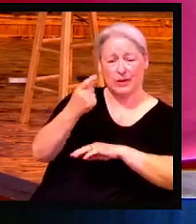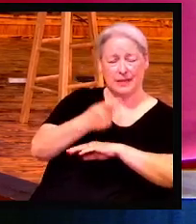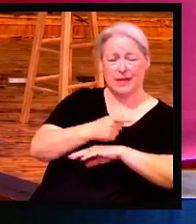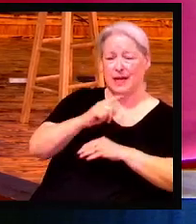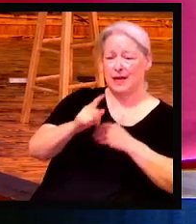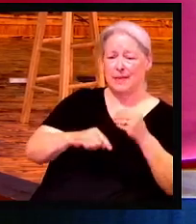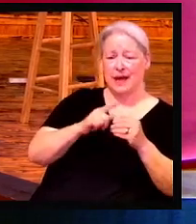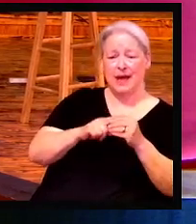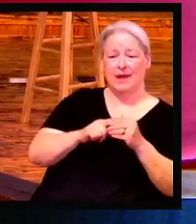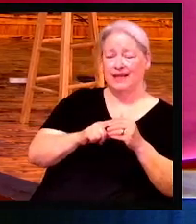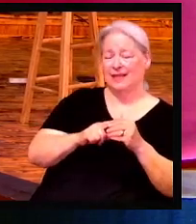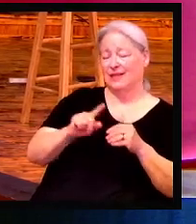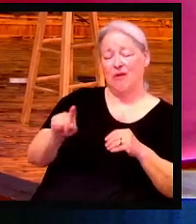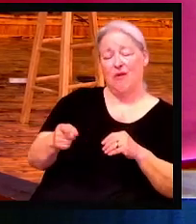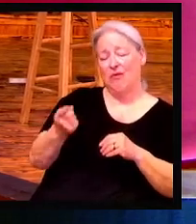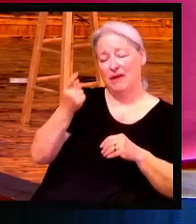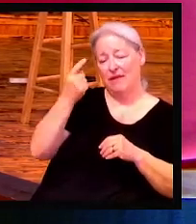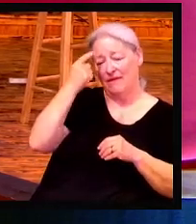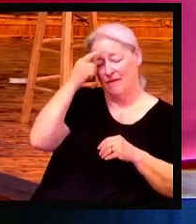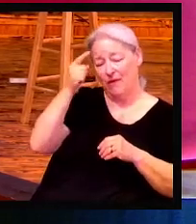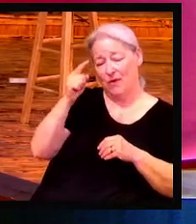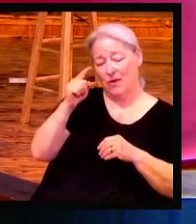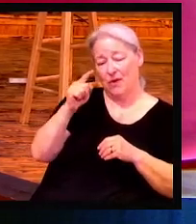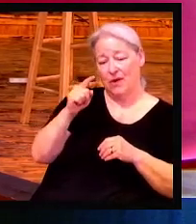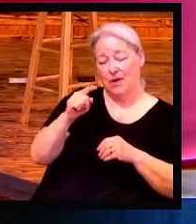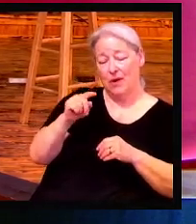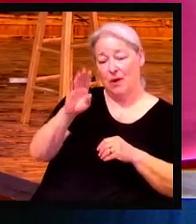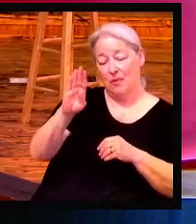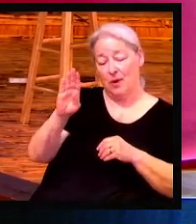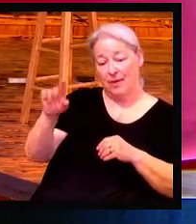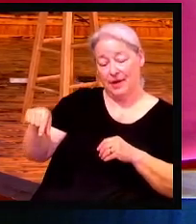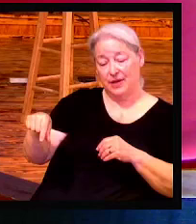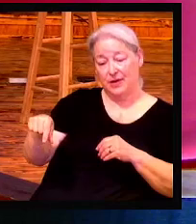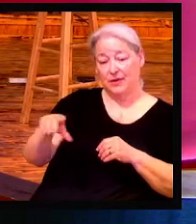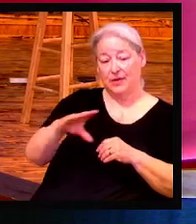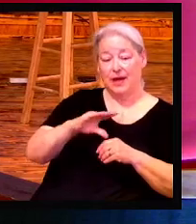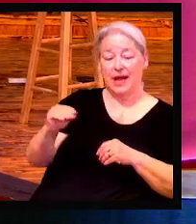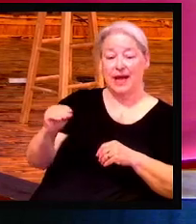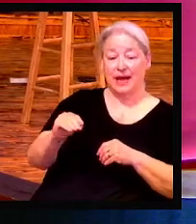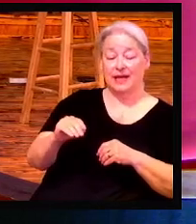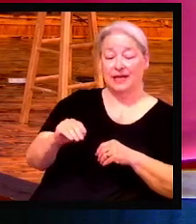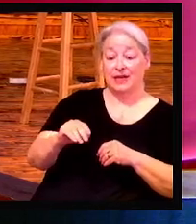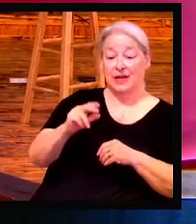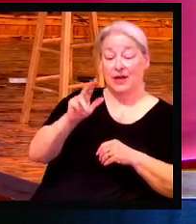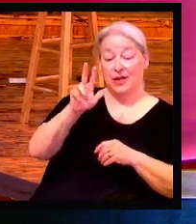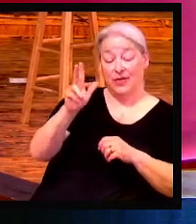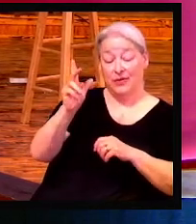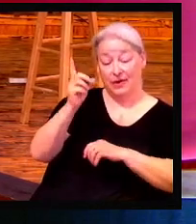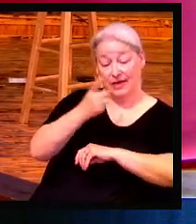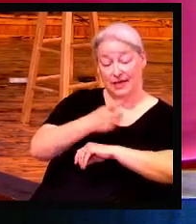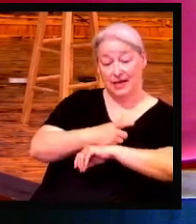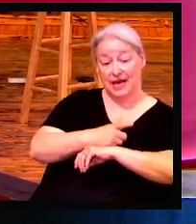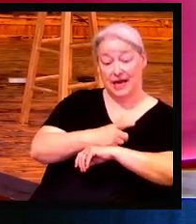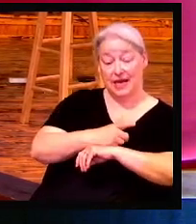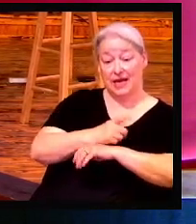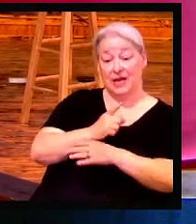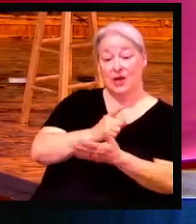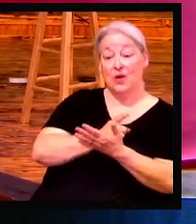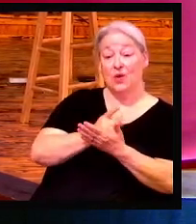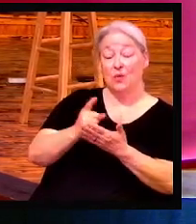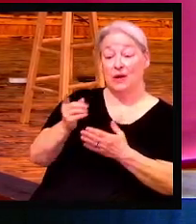barbecues and just an extra three-day weekend. But where did it start? It started with the Civil War.